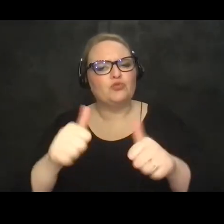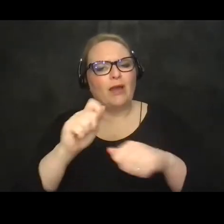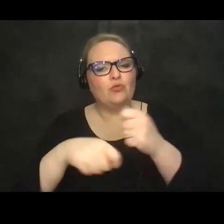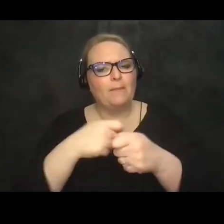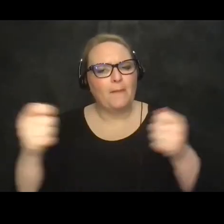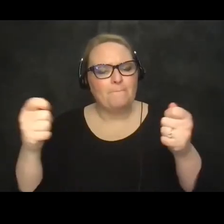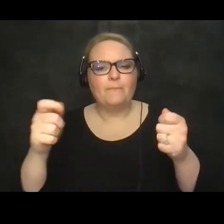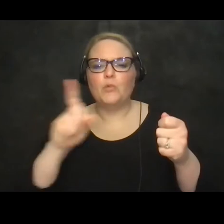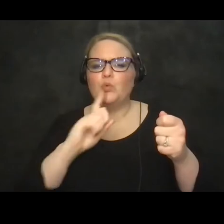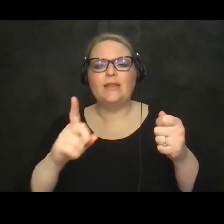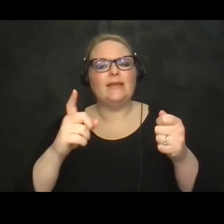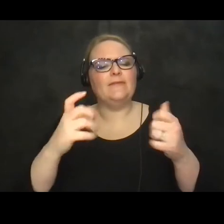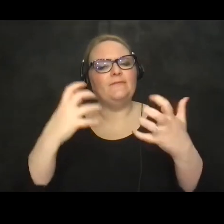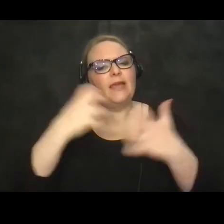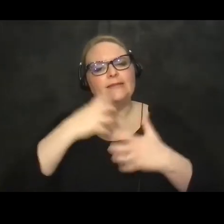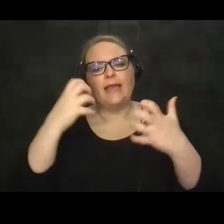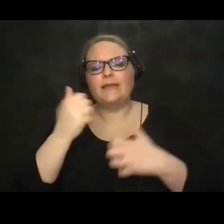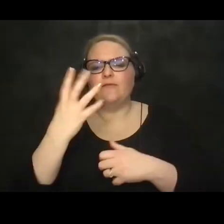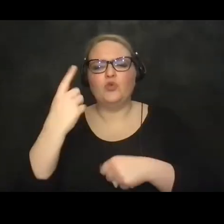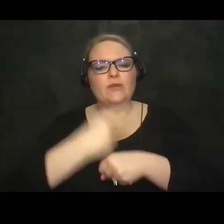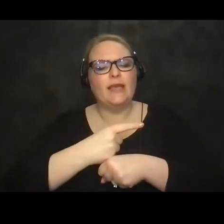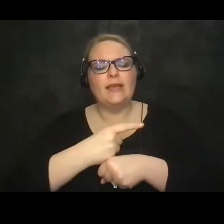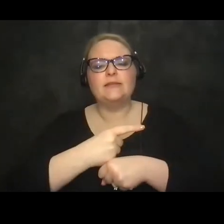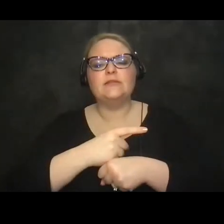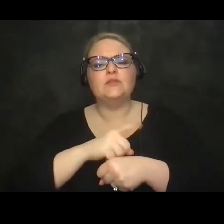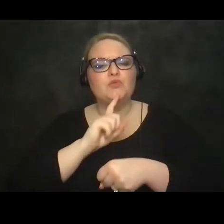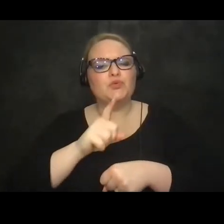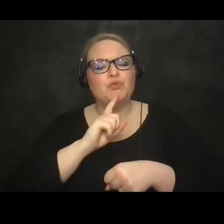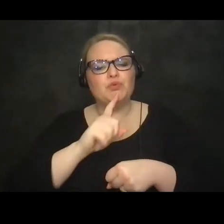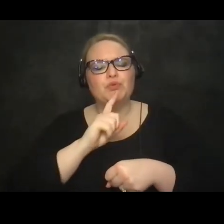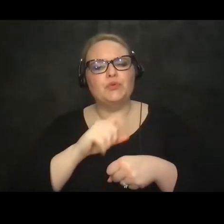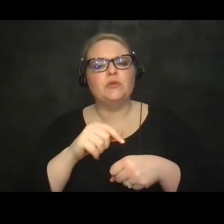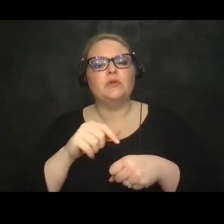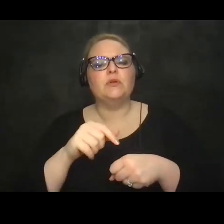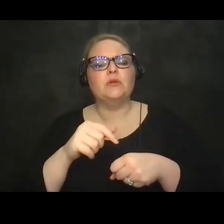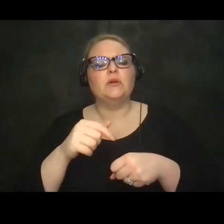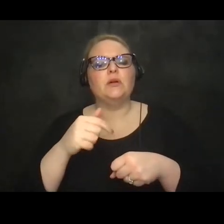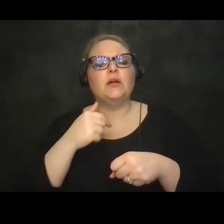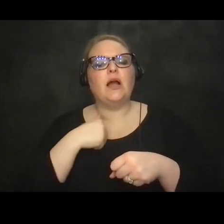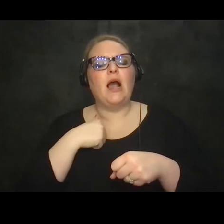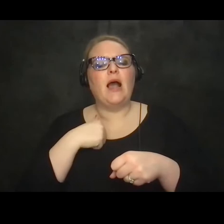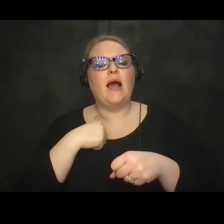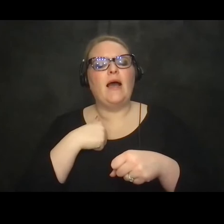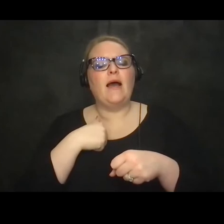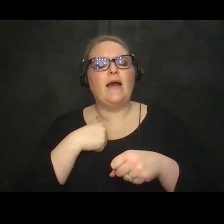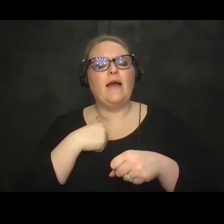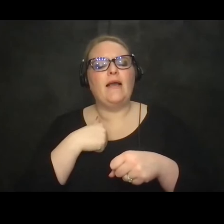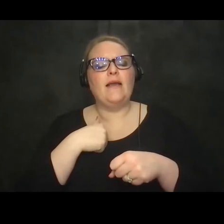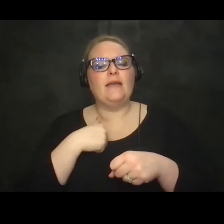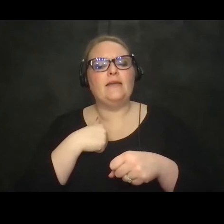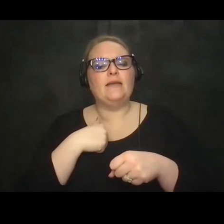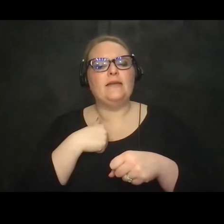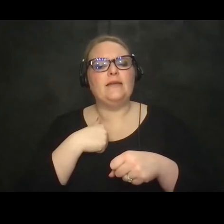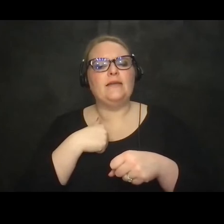It's been a fantastic couple of days it it really has. I bring to this uh this